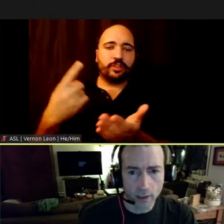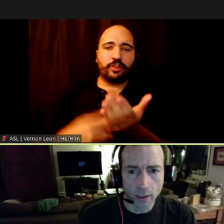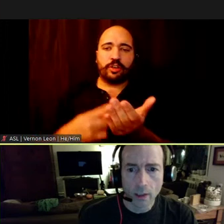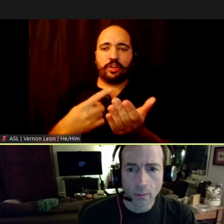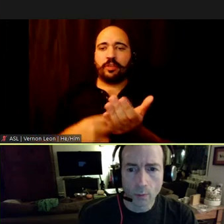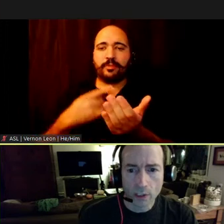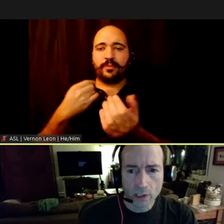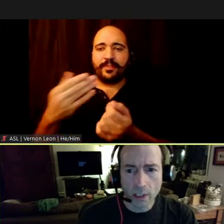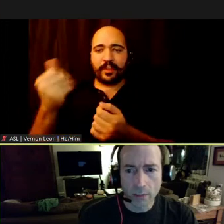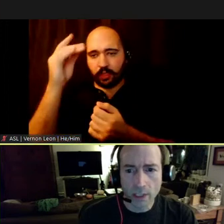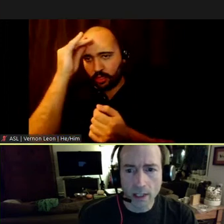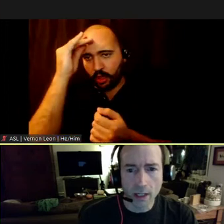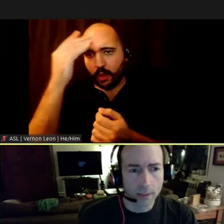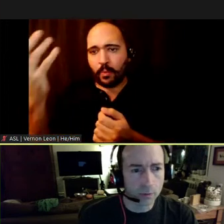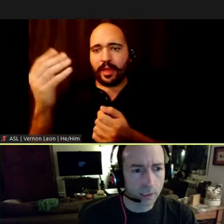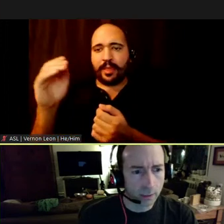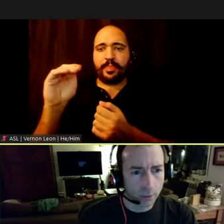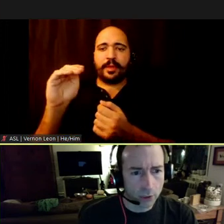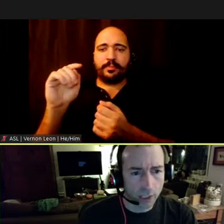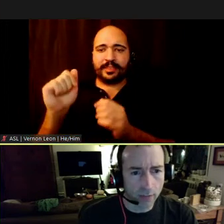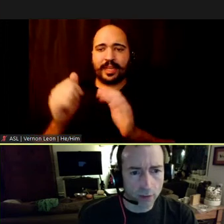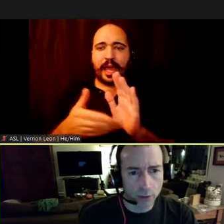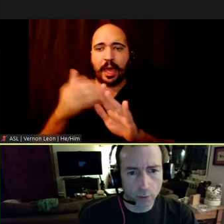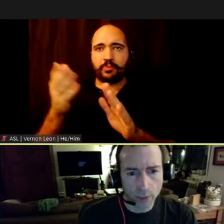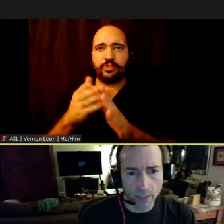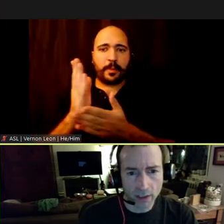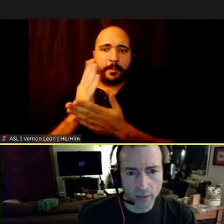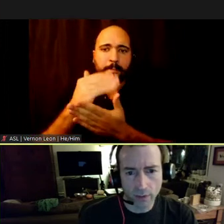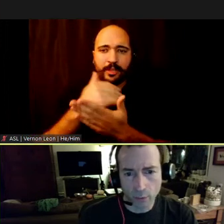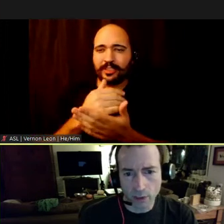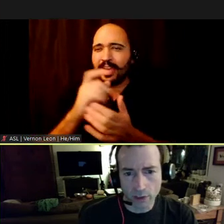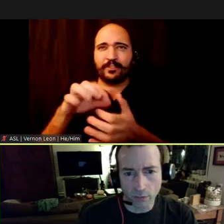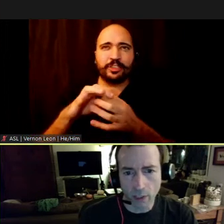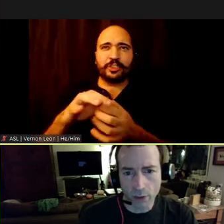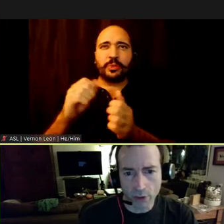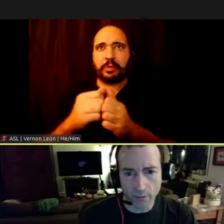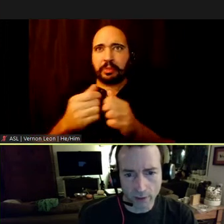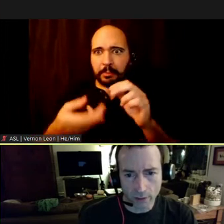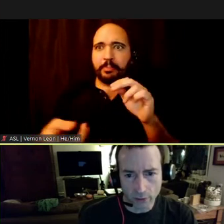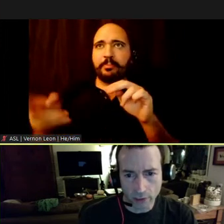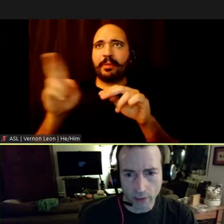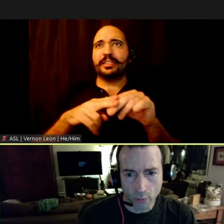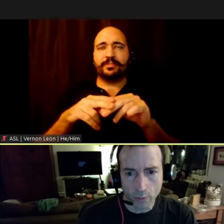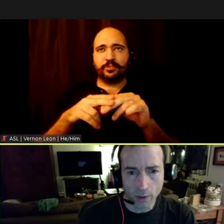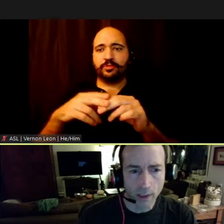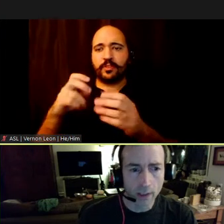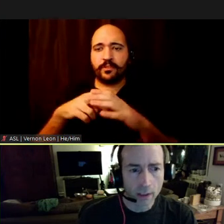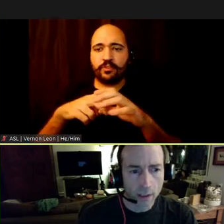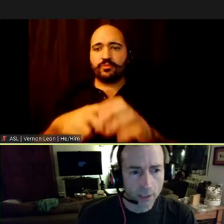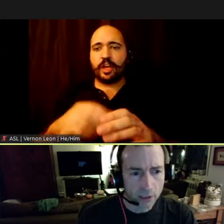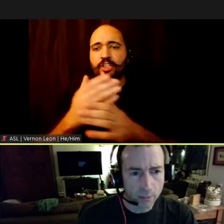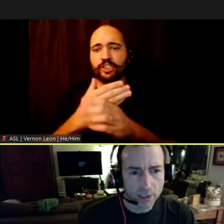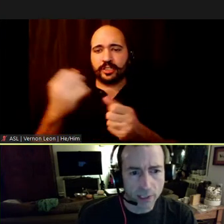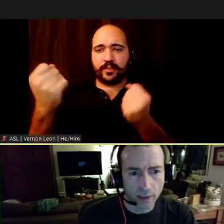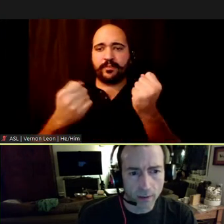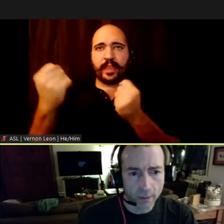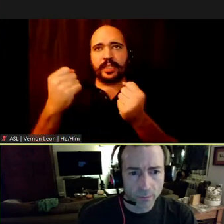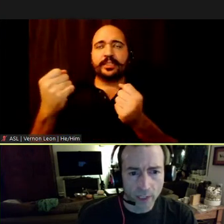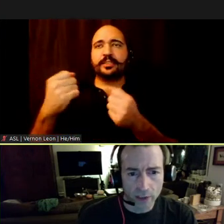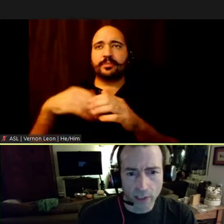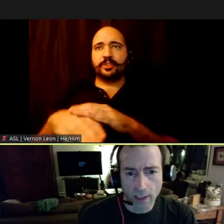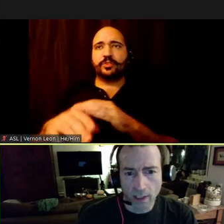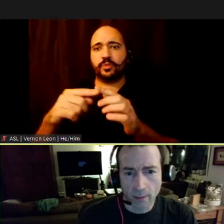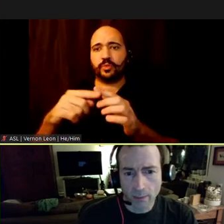thought. What does the MTA operating budget have to do with the massive increase of rideshare vehicles like Uber coming into Midtown?